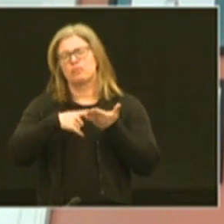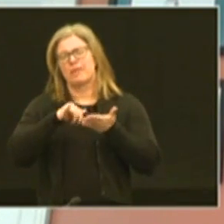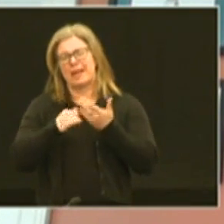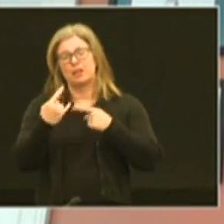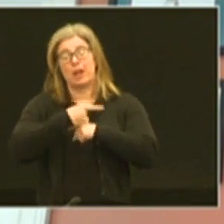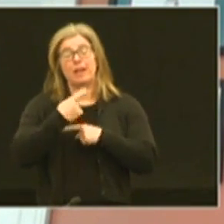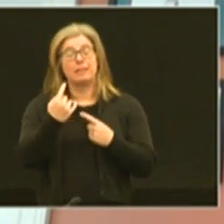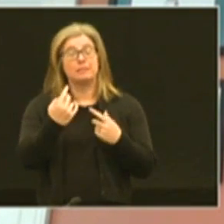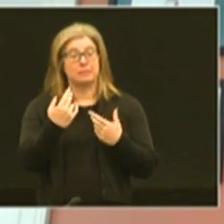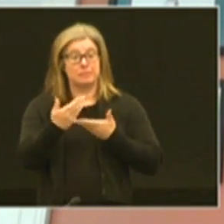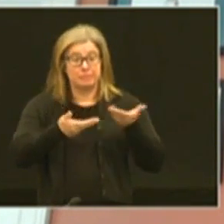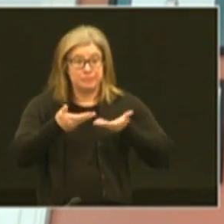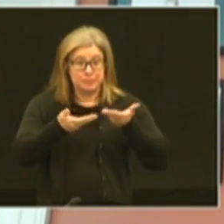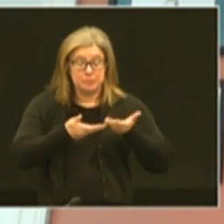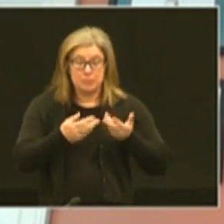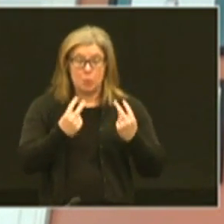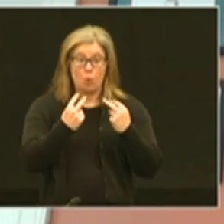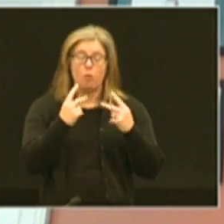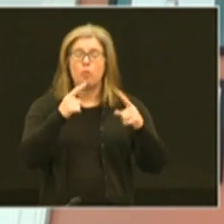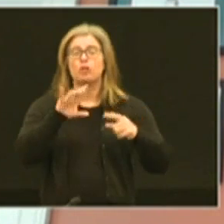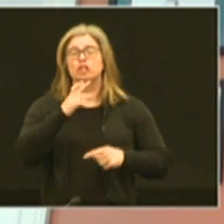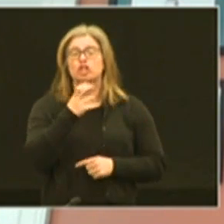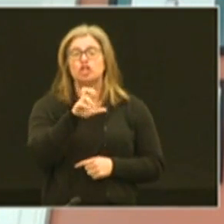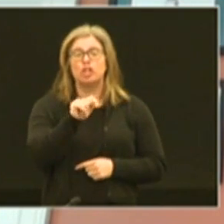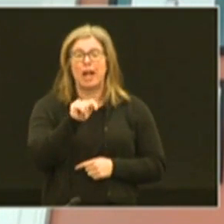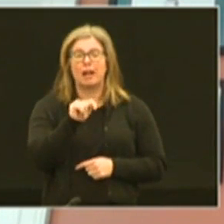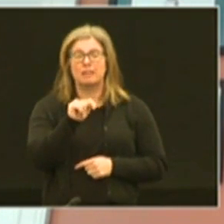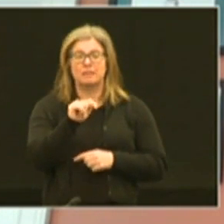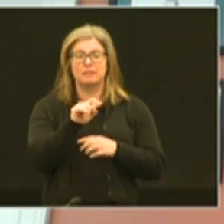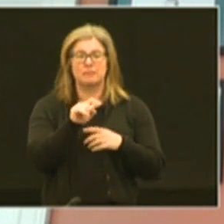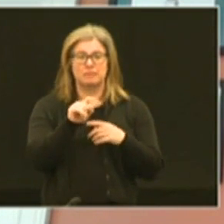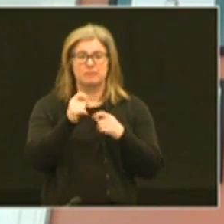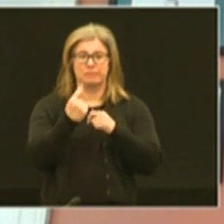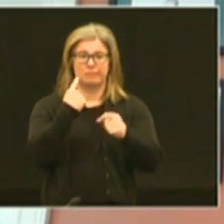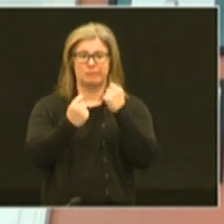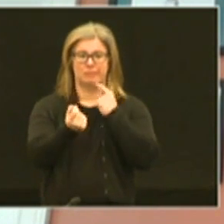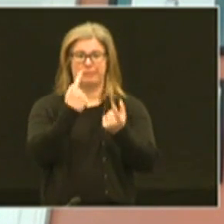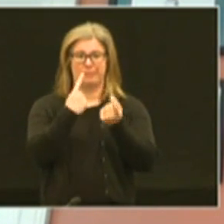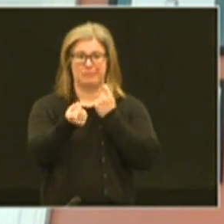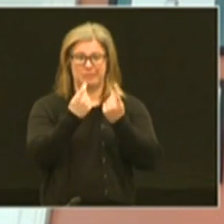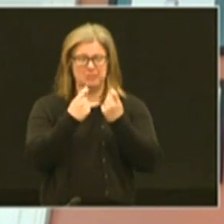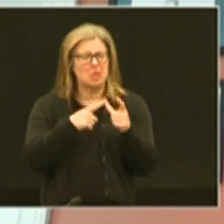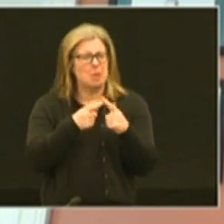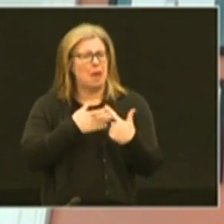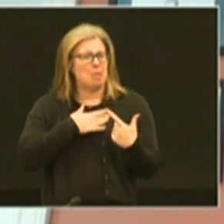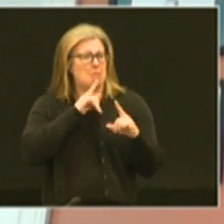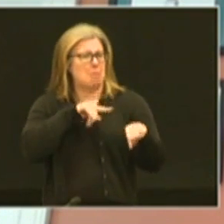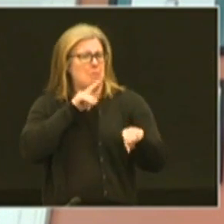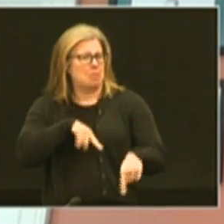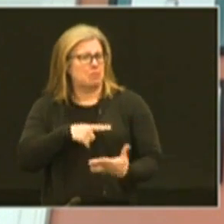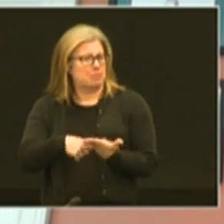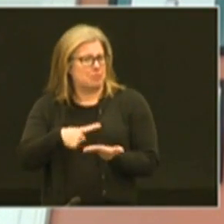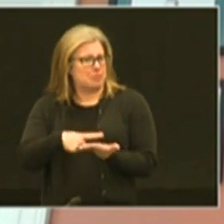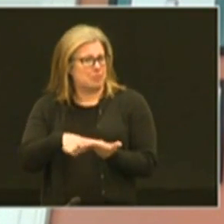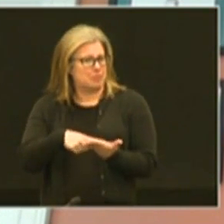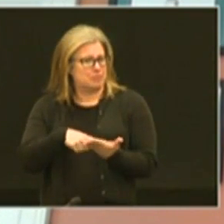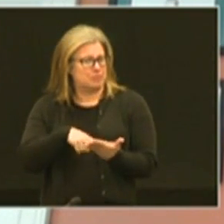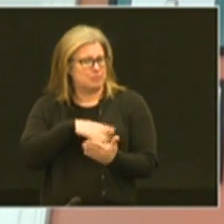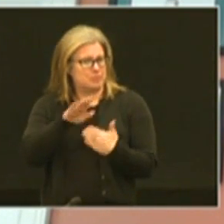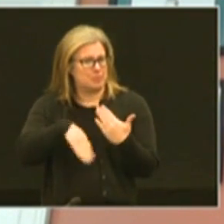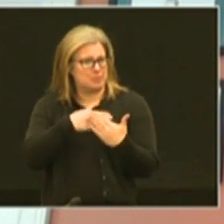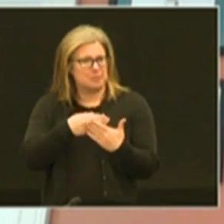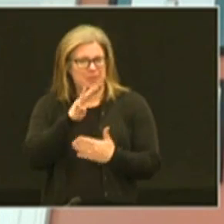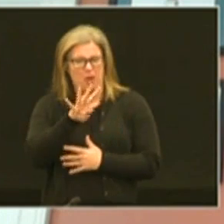invite people that are watching to go to your chat function and send questions our way and we'll be happy to discuss those here throughout the next